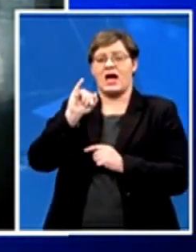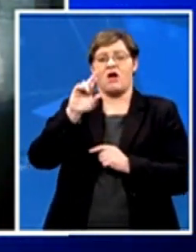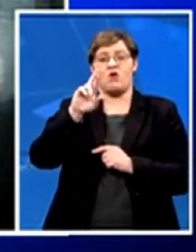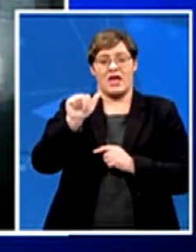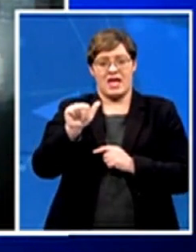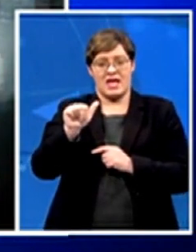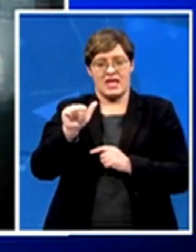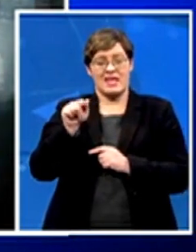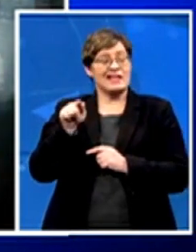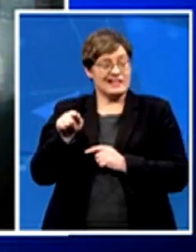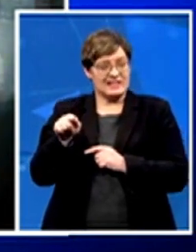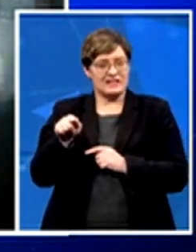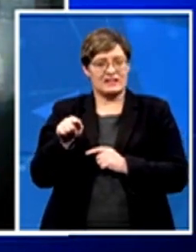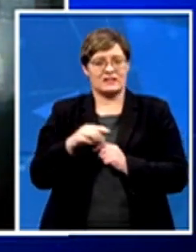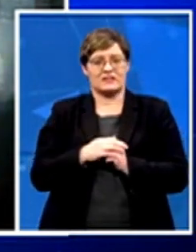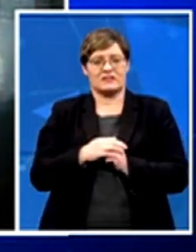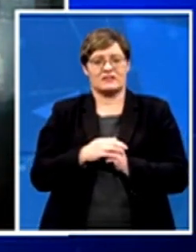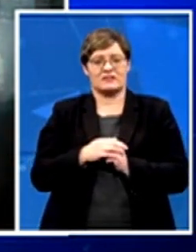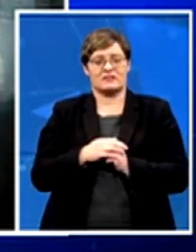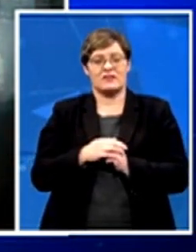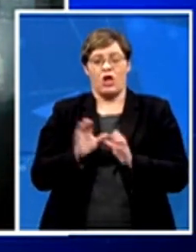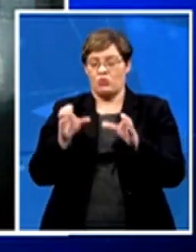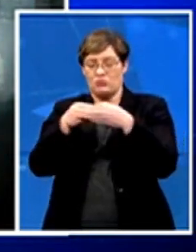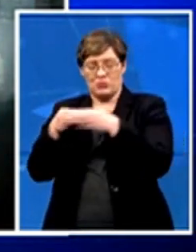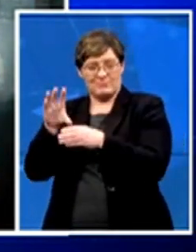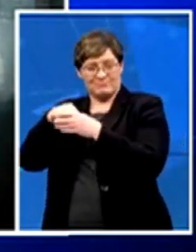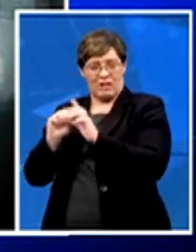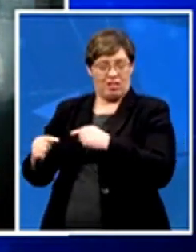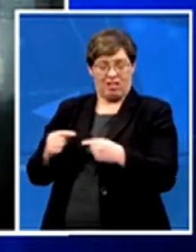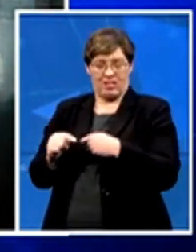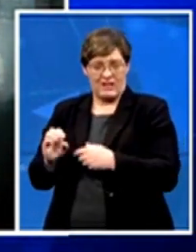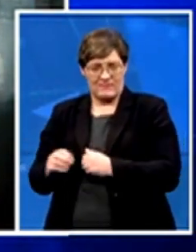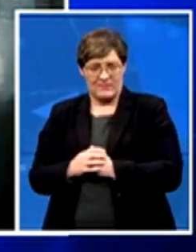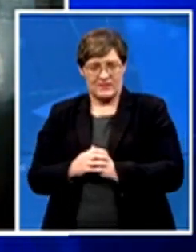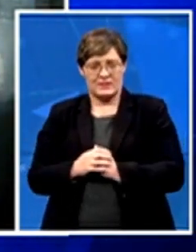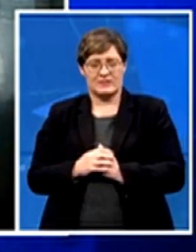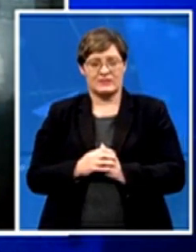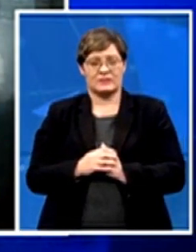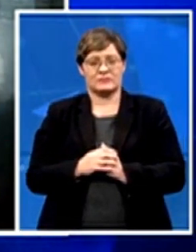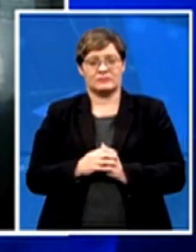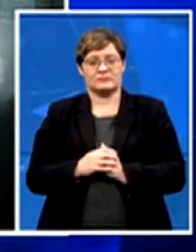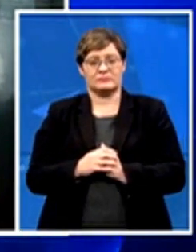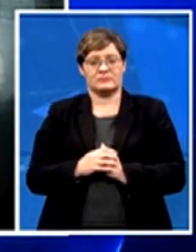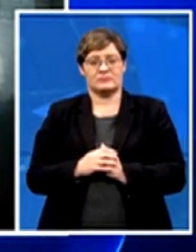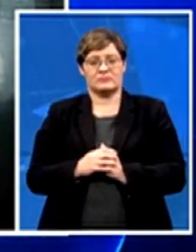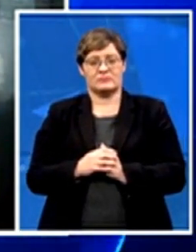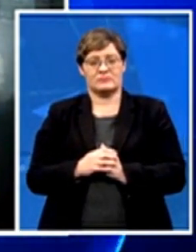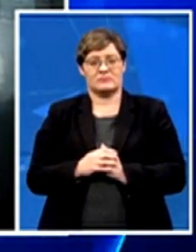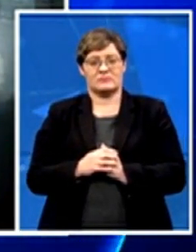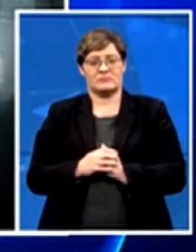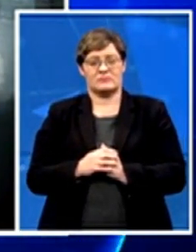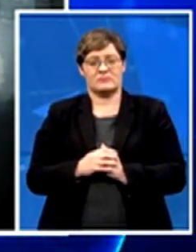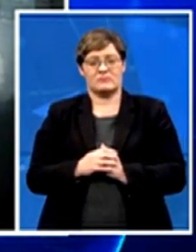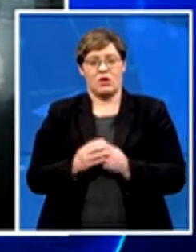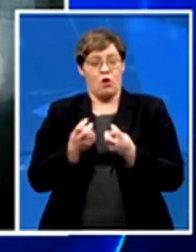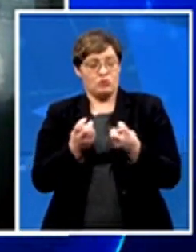Pacific Rivers. And they struck nationwide, all the police forces. People think that the UK police